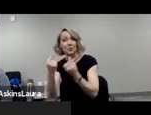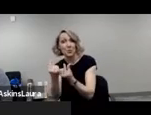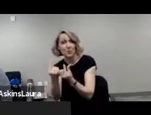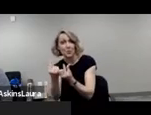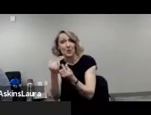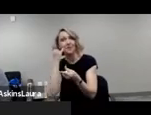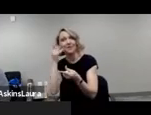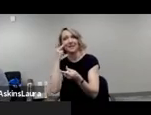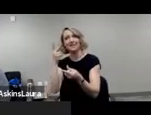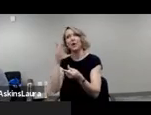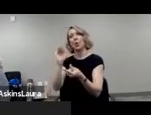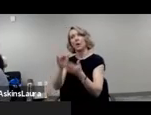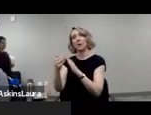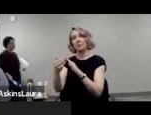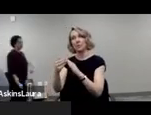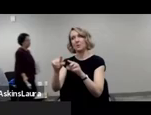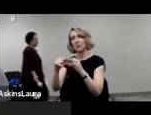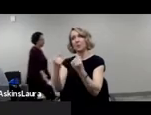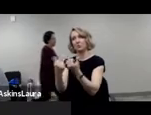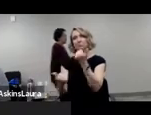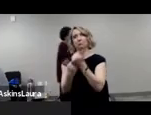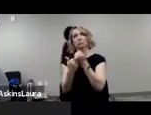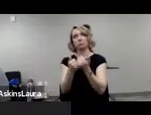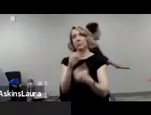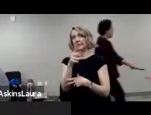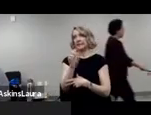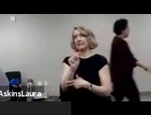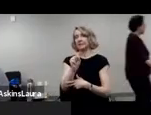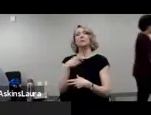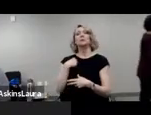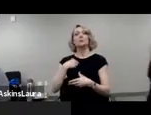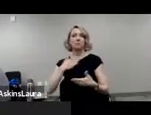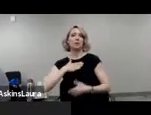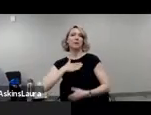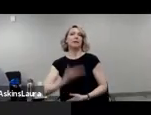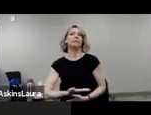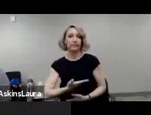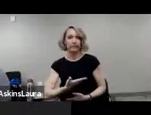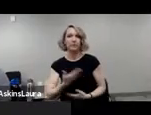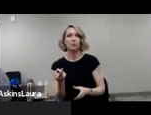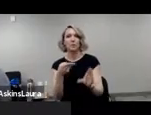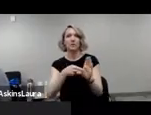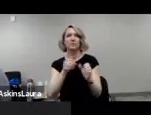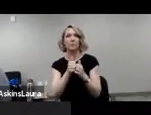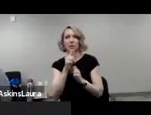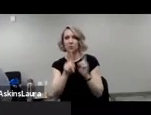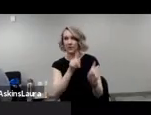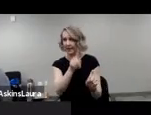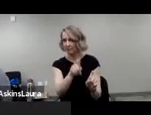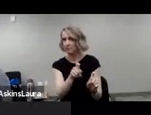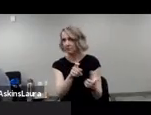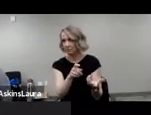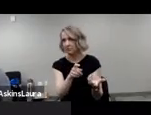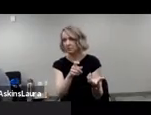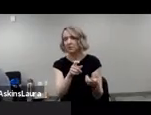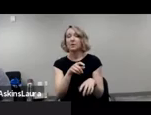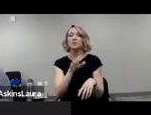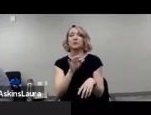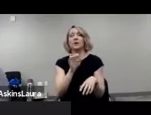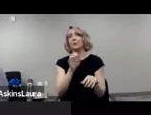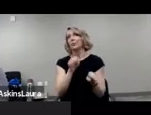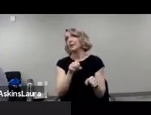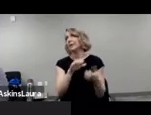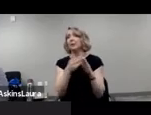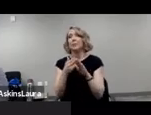help people feel that they can actually participate and that there will be a trustworthy relationship. And that could be like community